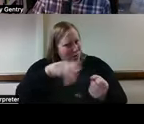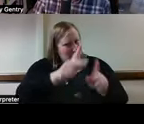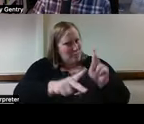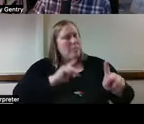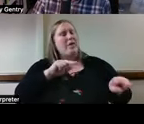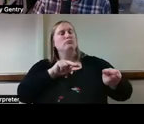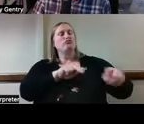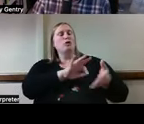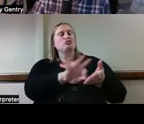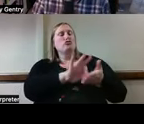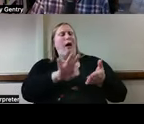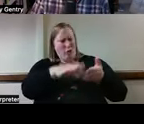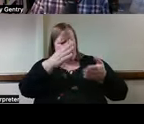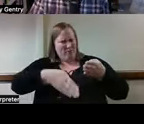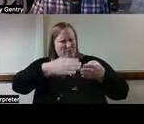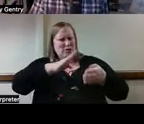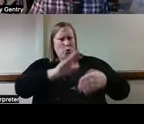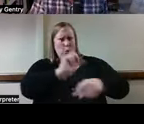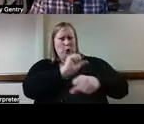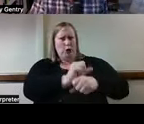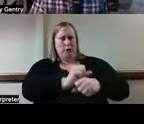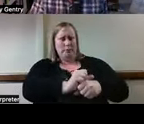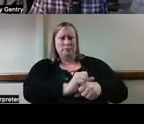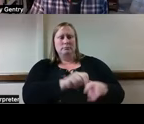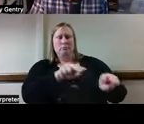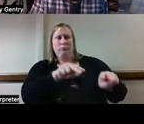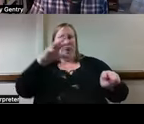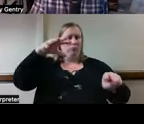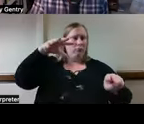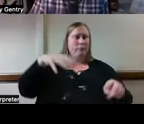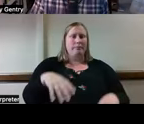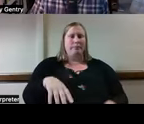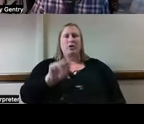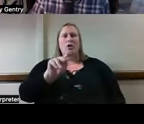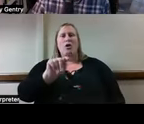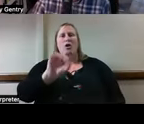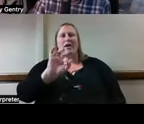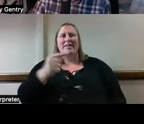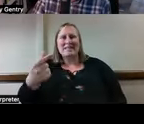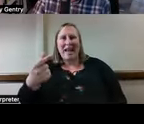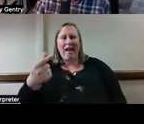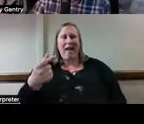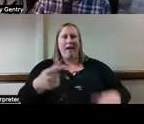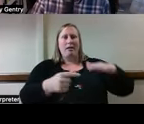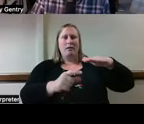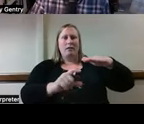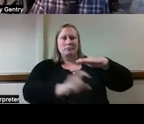the employer's reasons. Tags, screen recorders are also being used to track productivity.